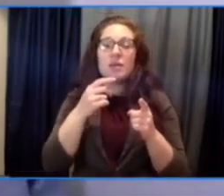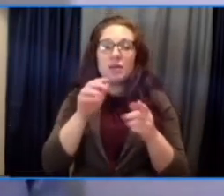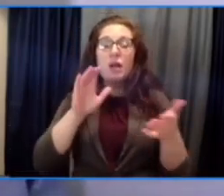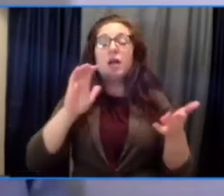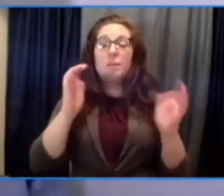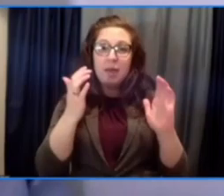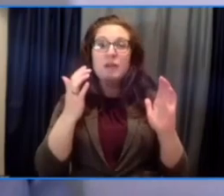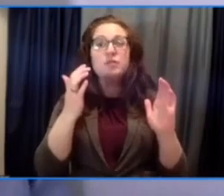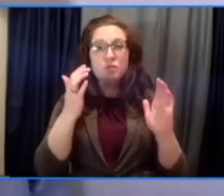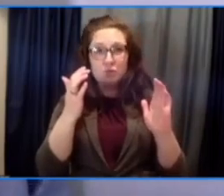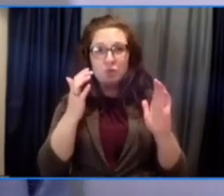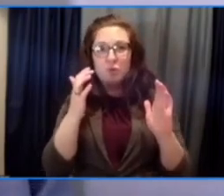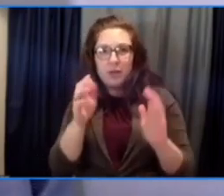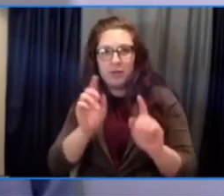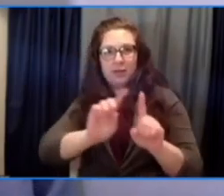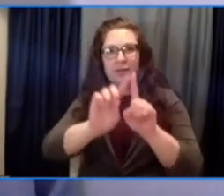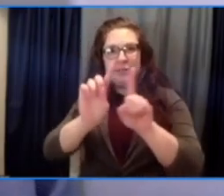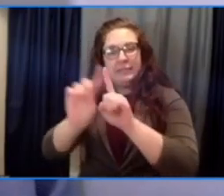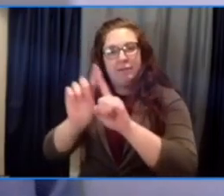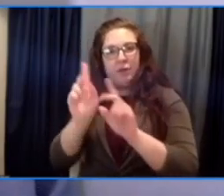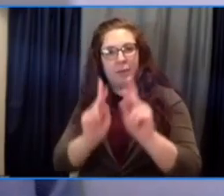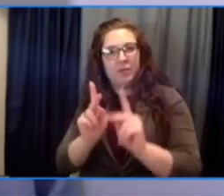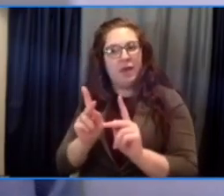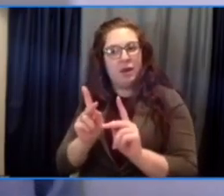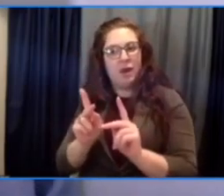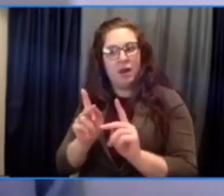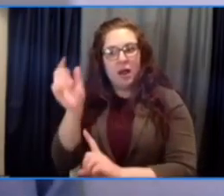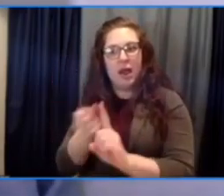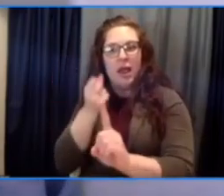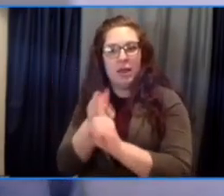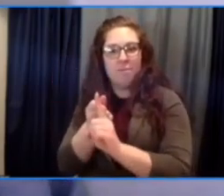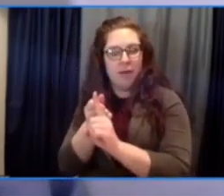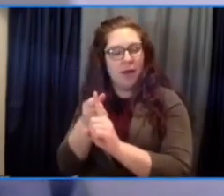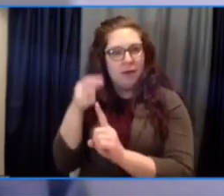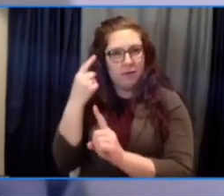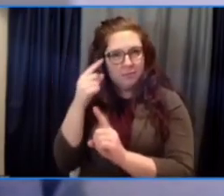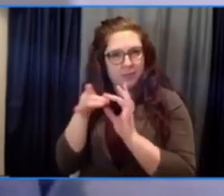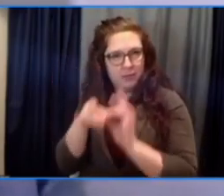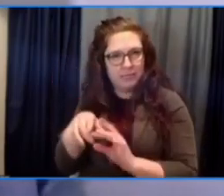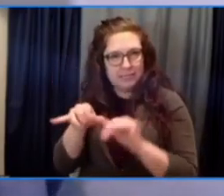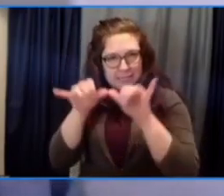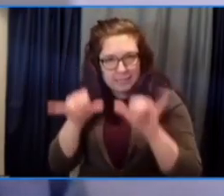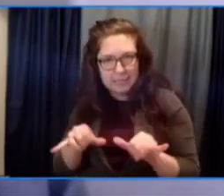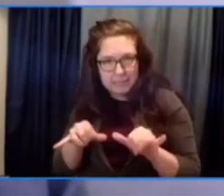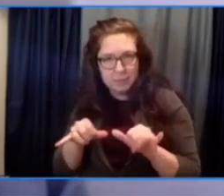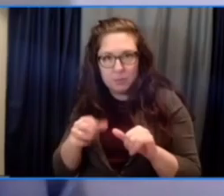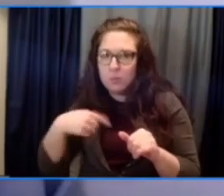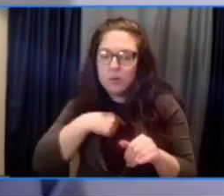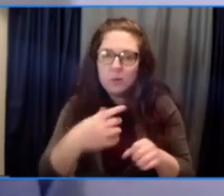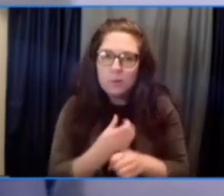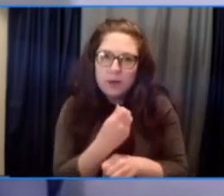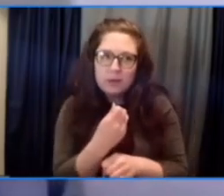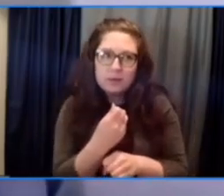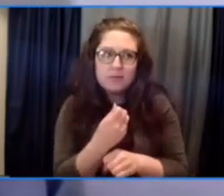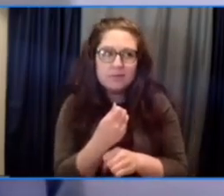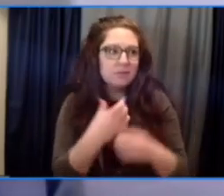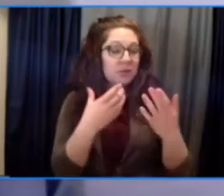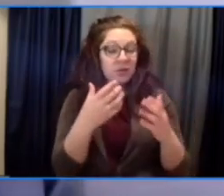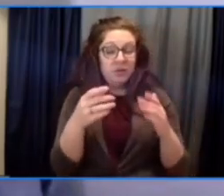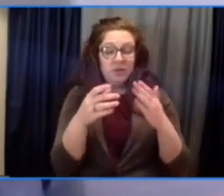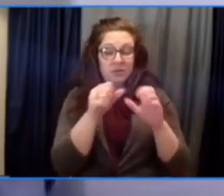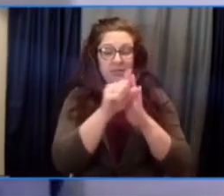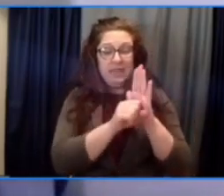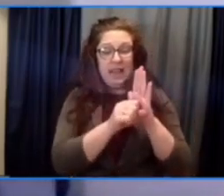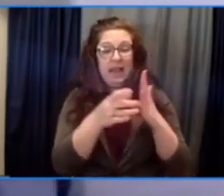directly impacted people, we win and we build sustainable power. And the state leaders know that, and that's what they're doing. So we've been working with